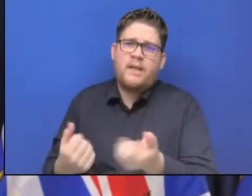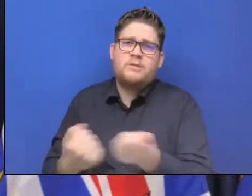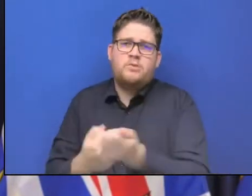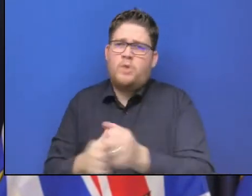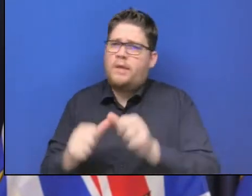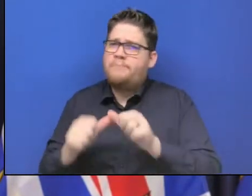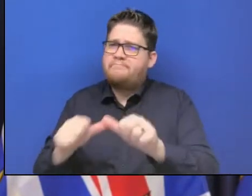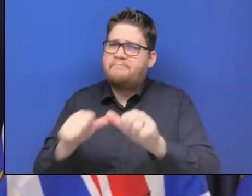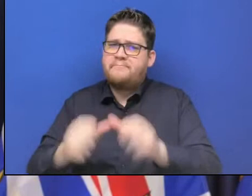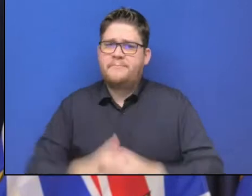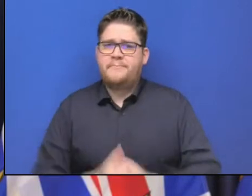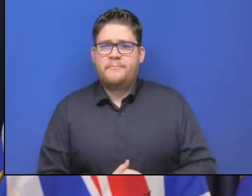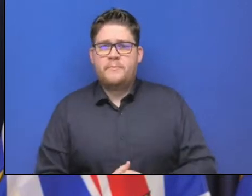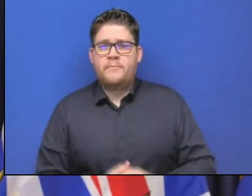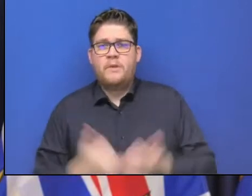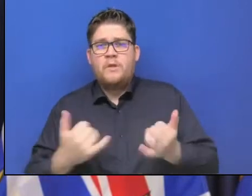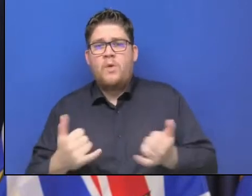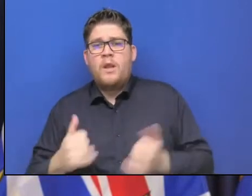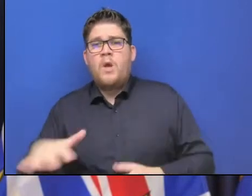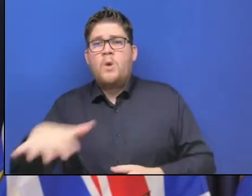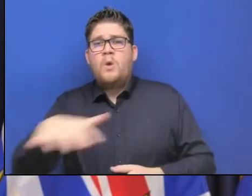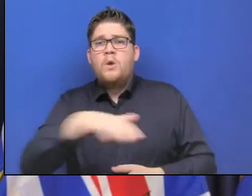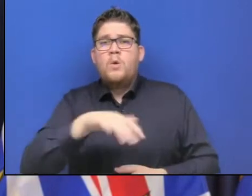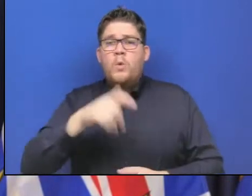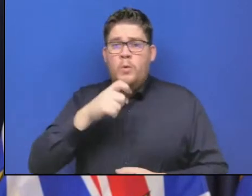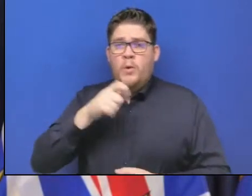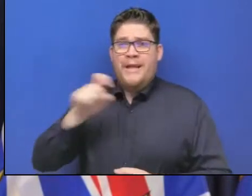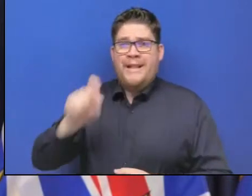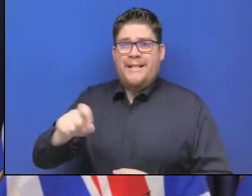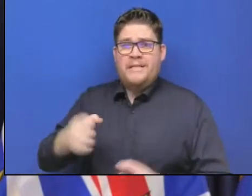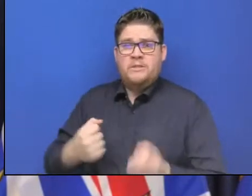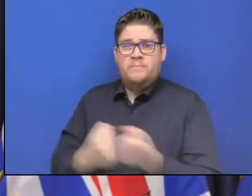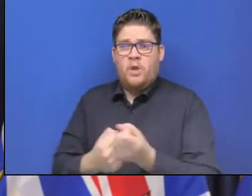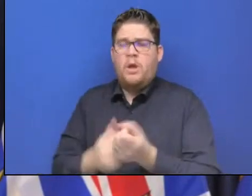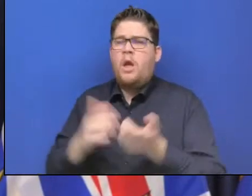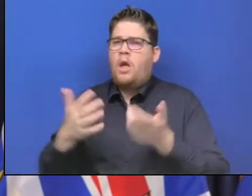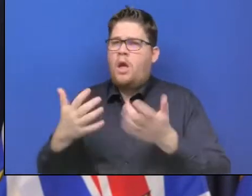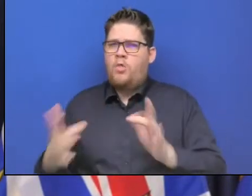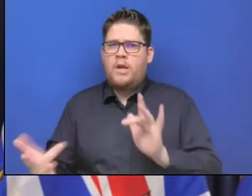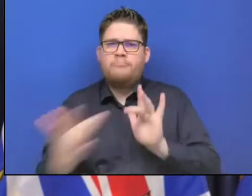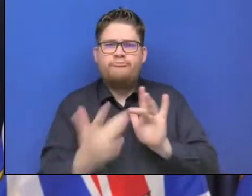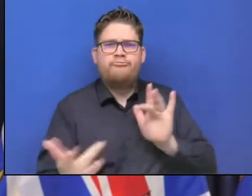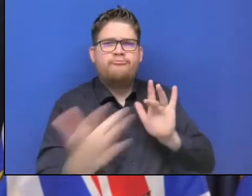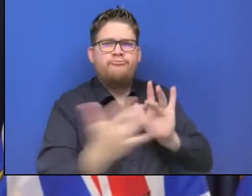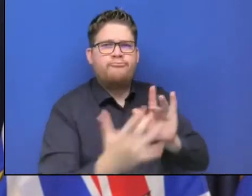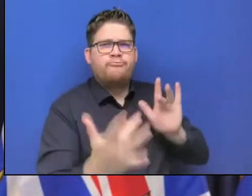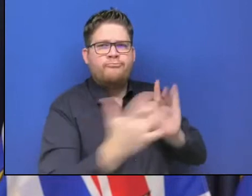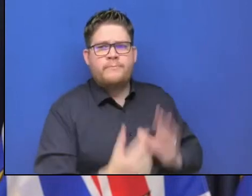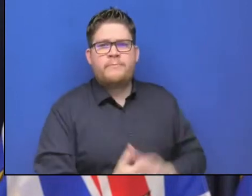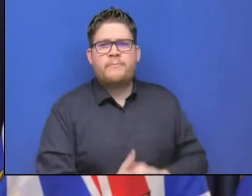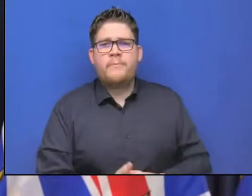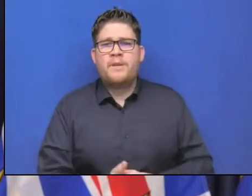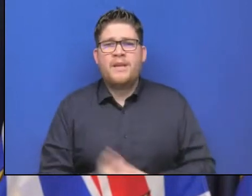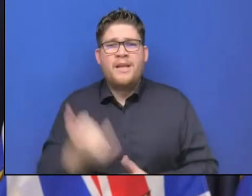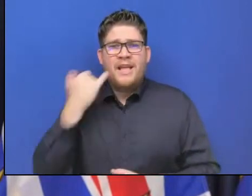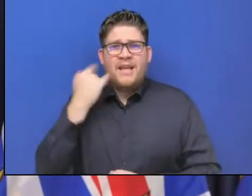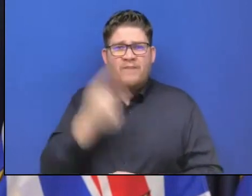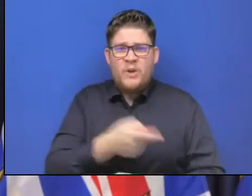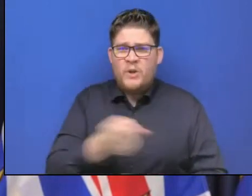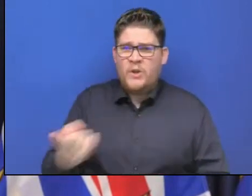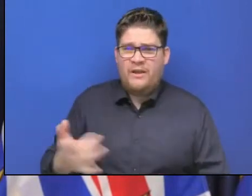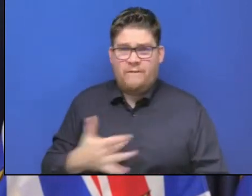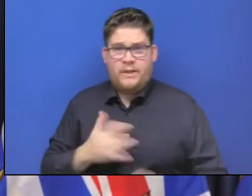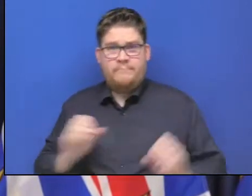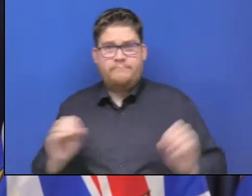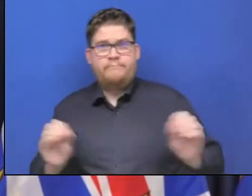point in time, everyone who needs to be able to access supports is able to. But I will say this, if there is someone who feels they are not, absolutely to get in